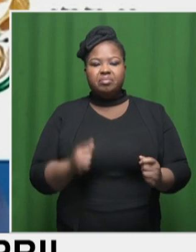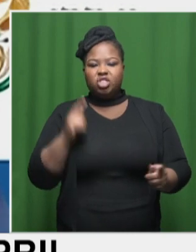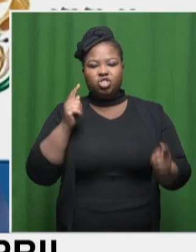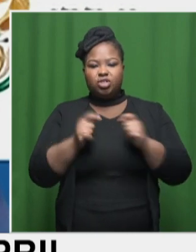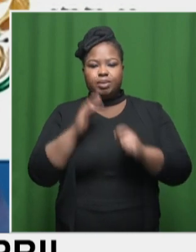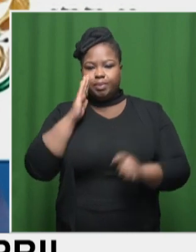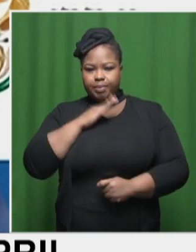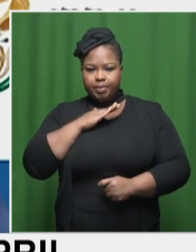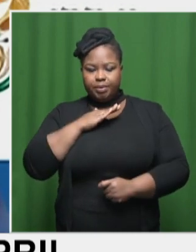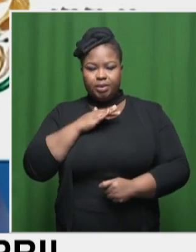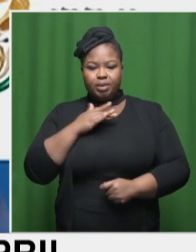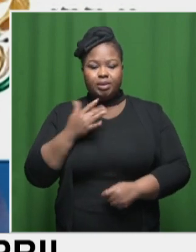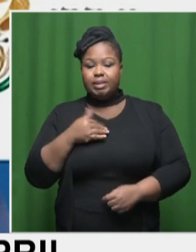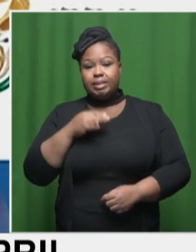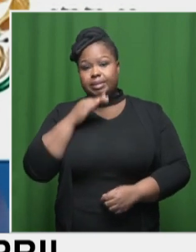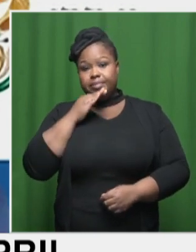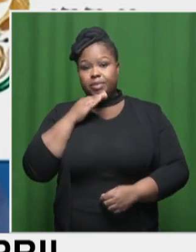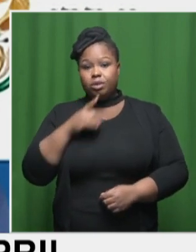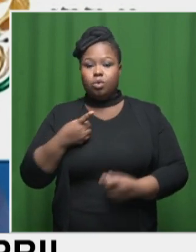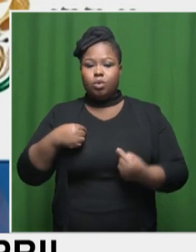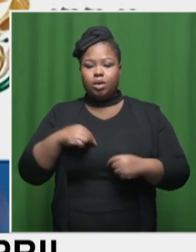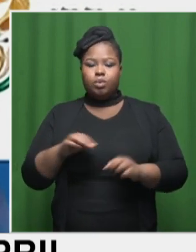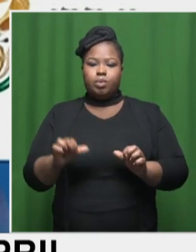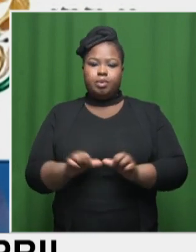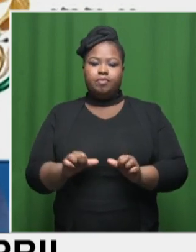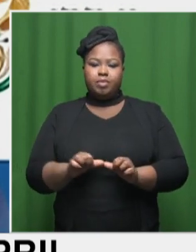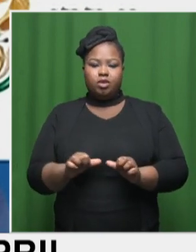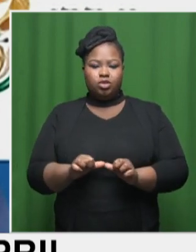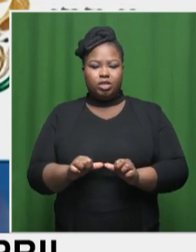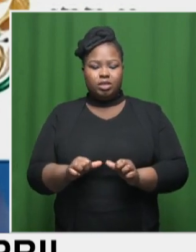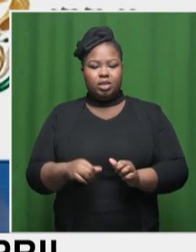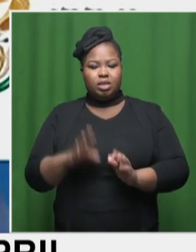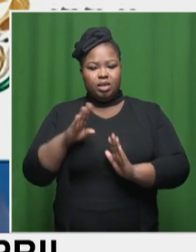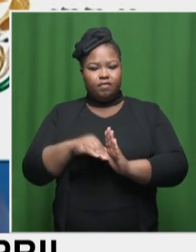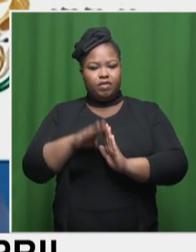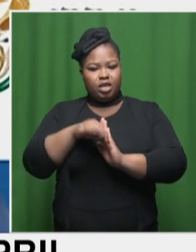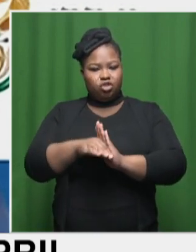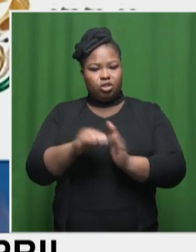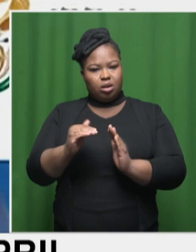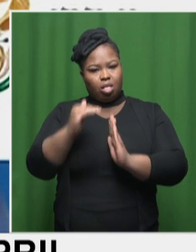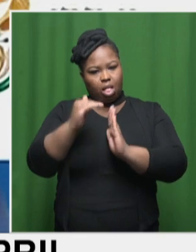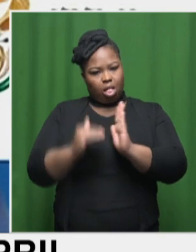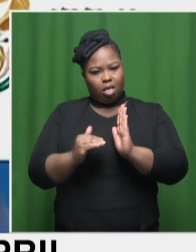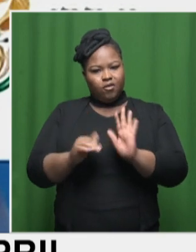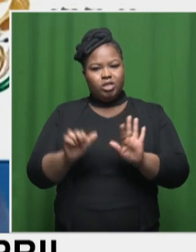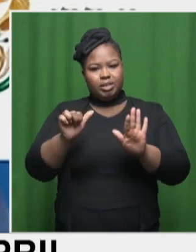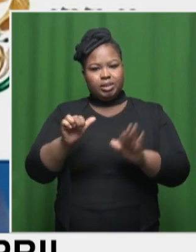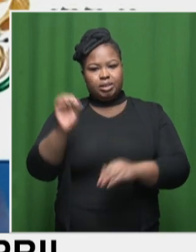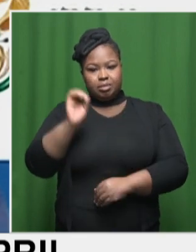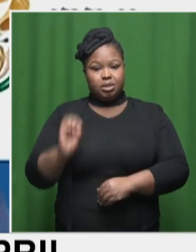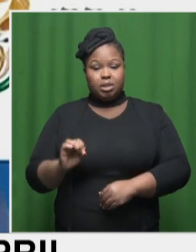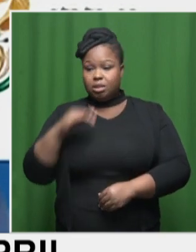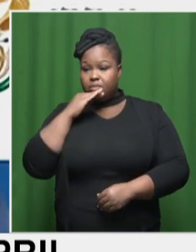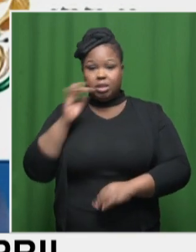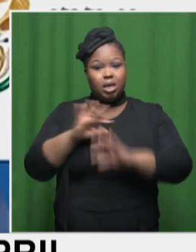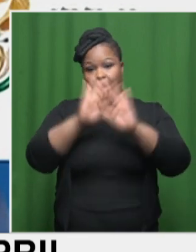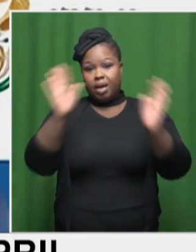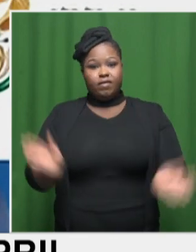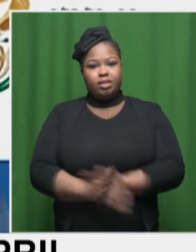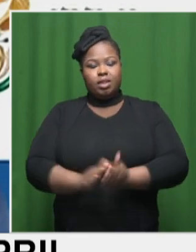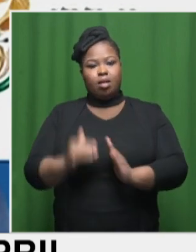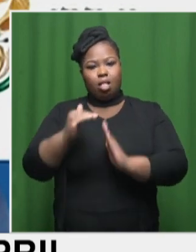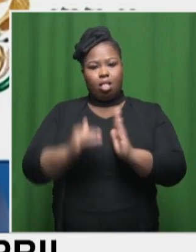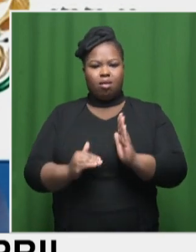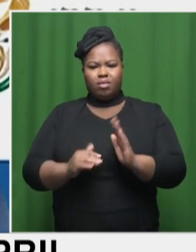And so it's not to say that because we've measured inflation rates of 6 percent, every product in every shop